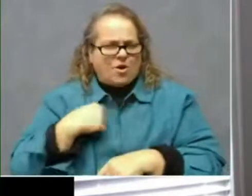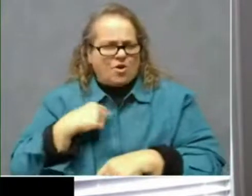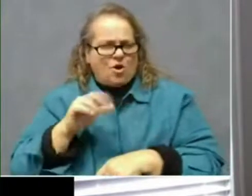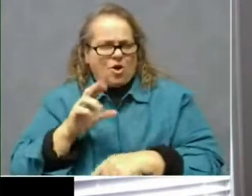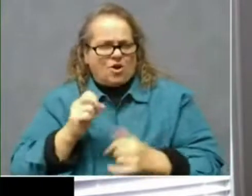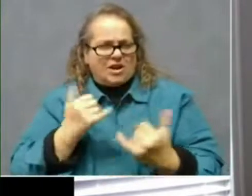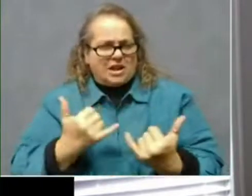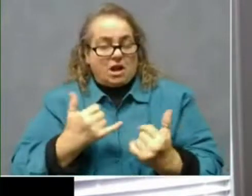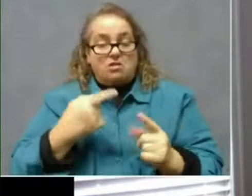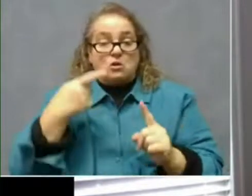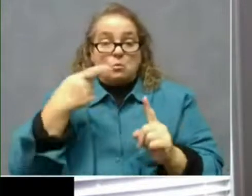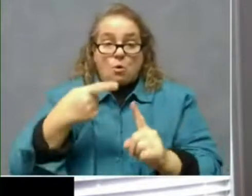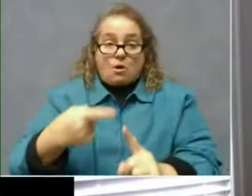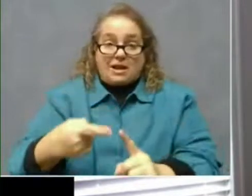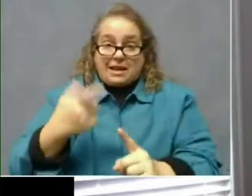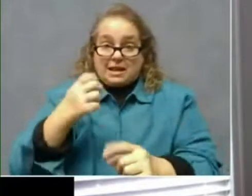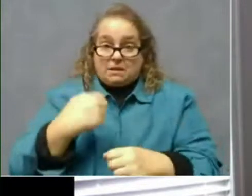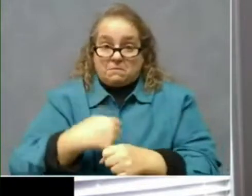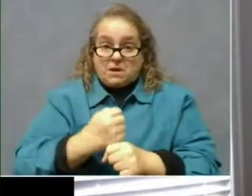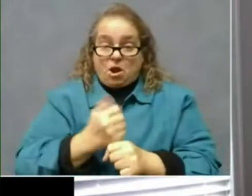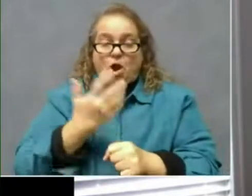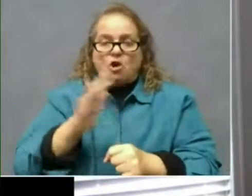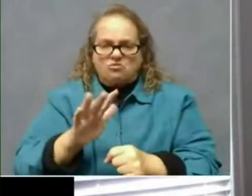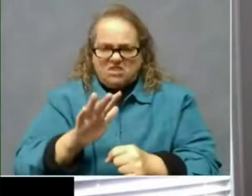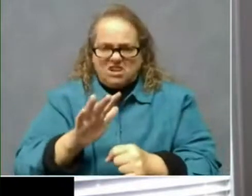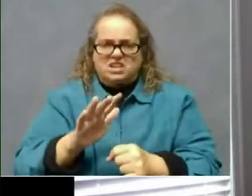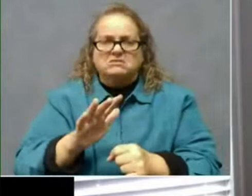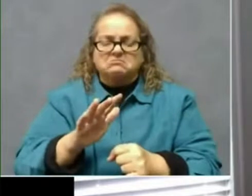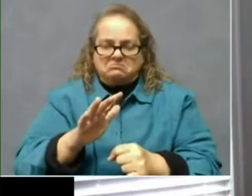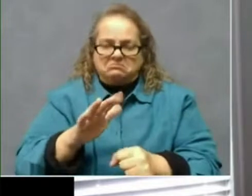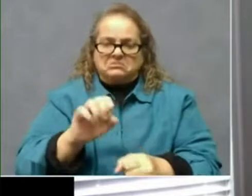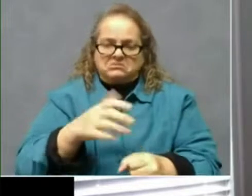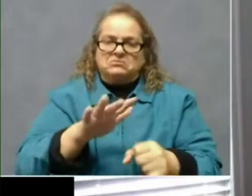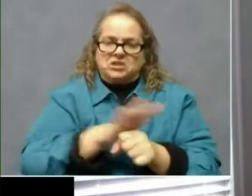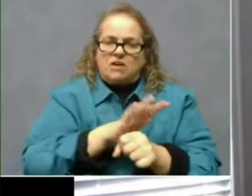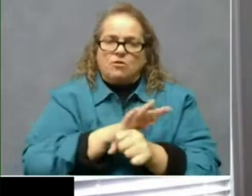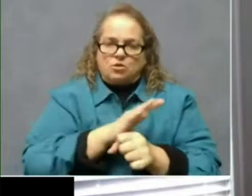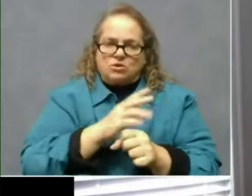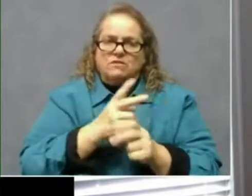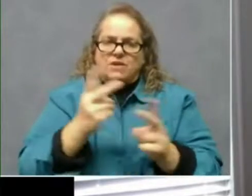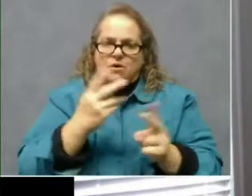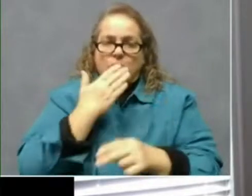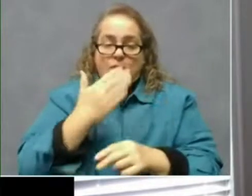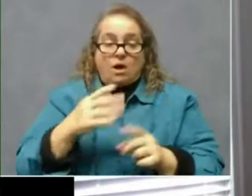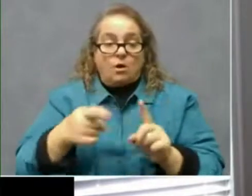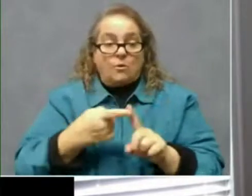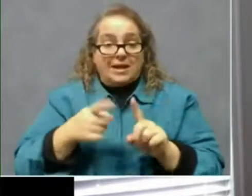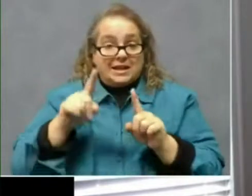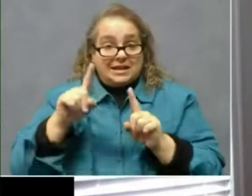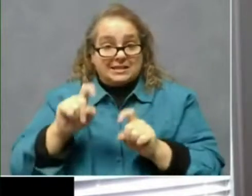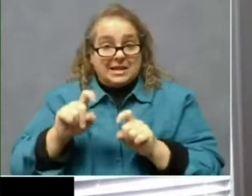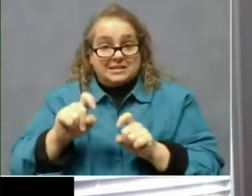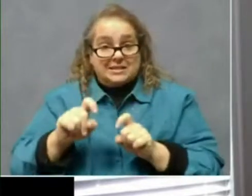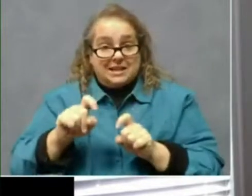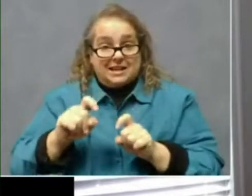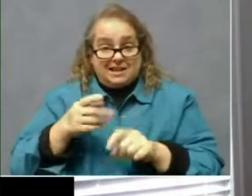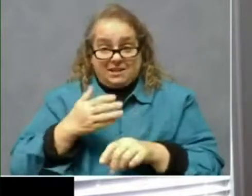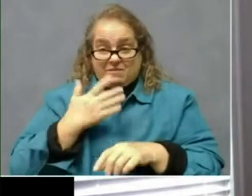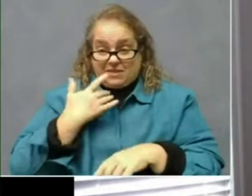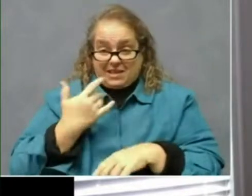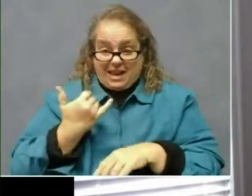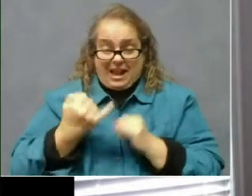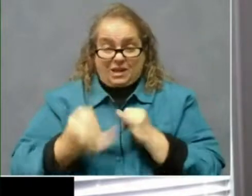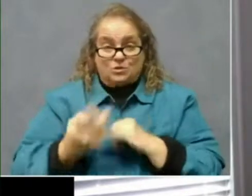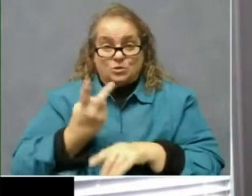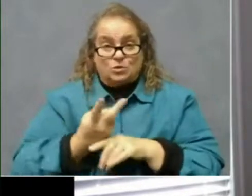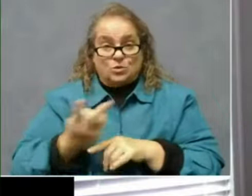made have already covered very well, that when testing was suppressed over the last two weeks, the people